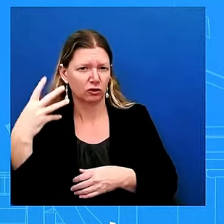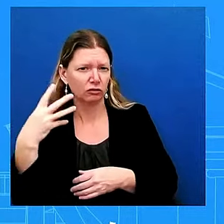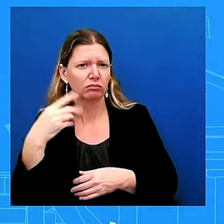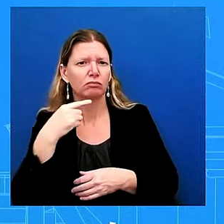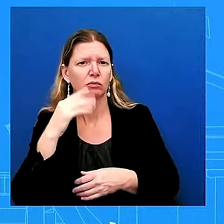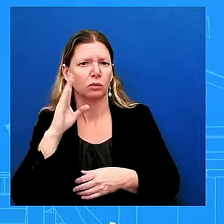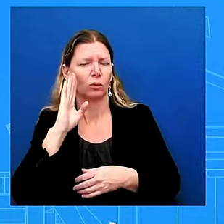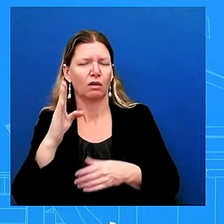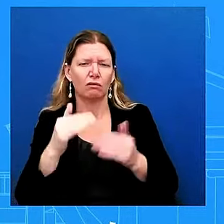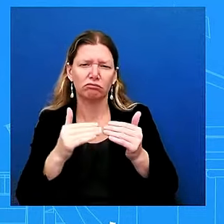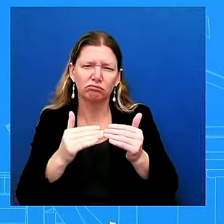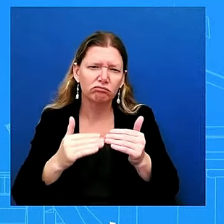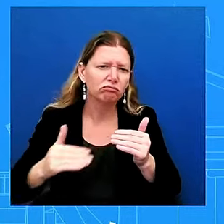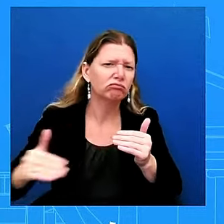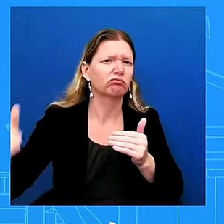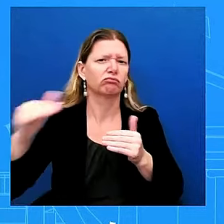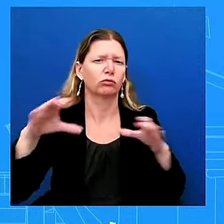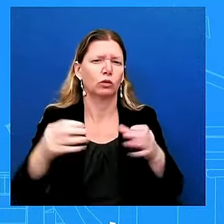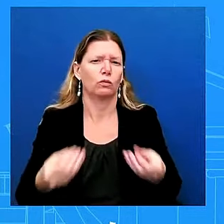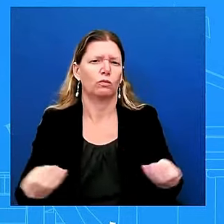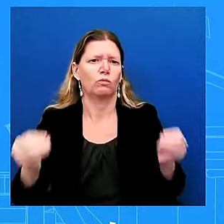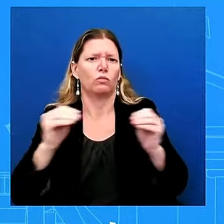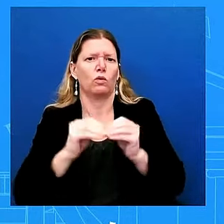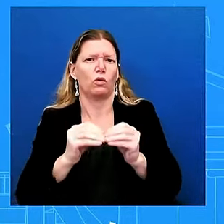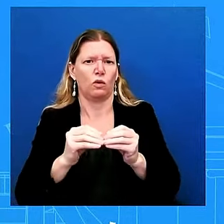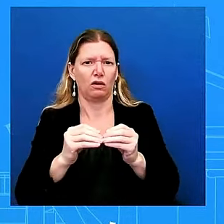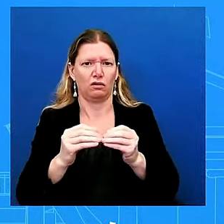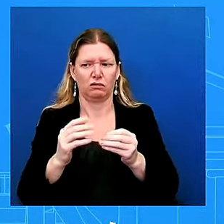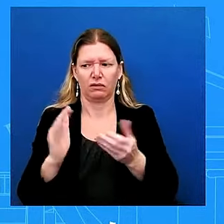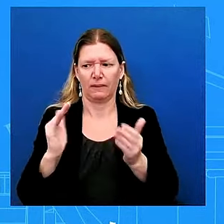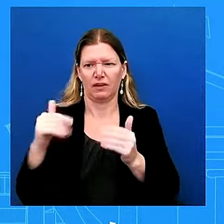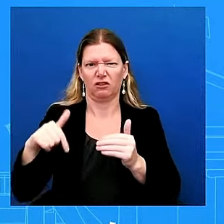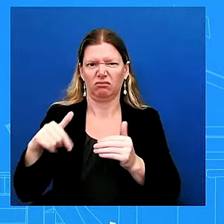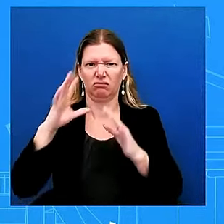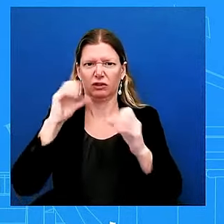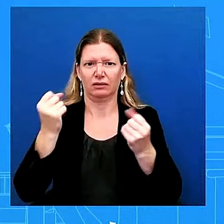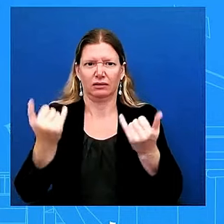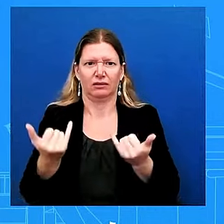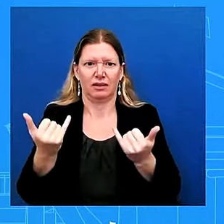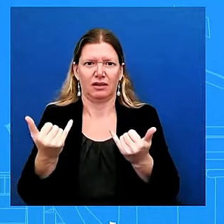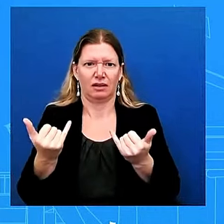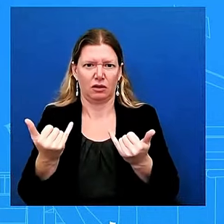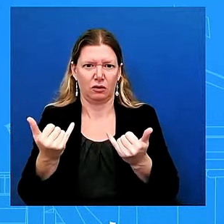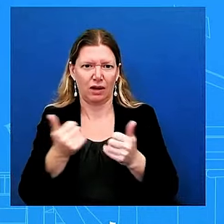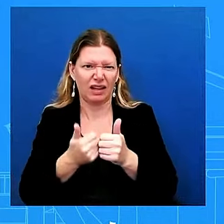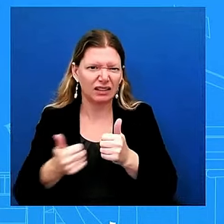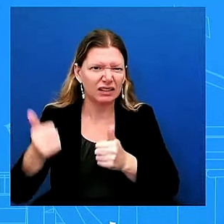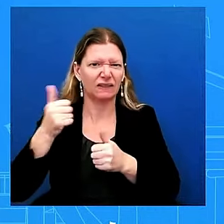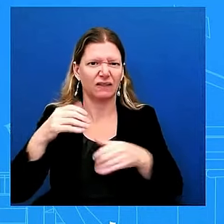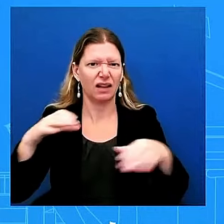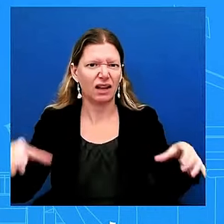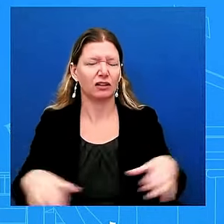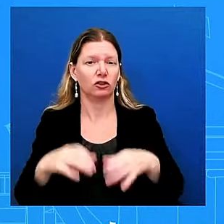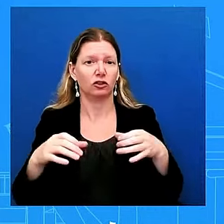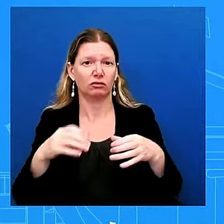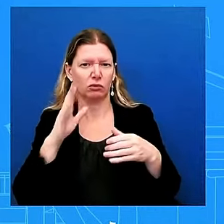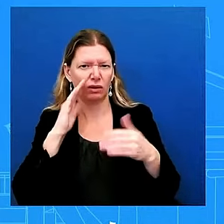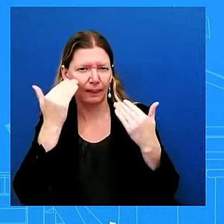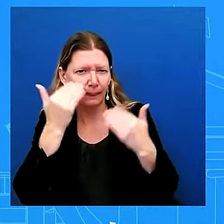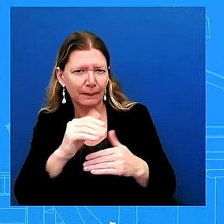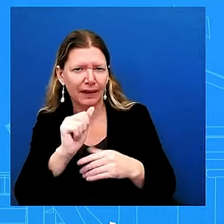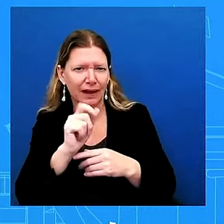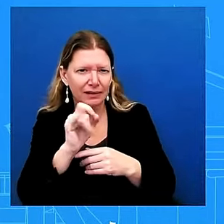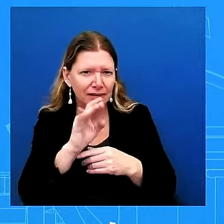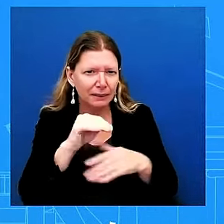access at the border um do you have any response to that is that the position of the white house that the administration should be going further than what you've done so i think